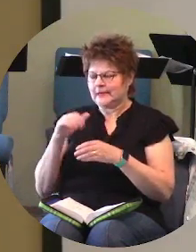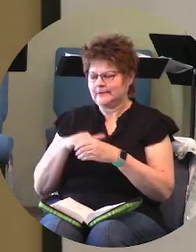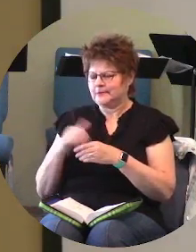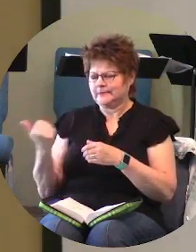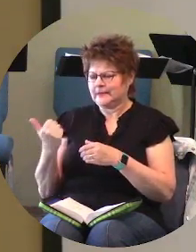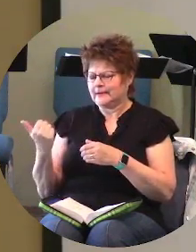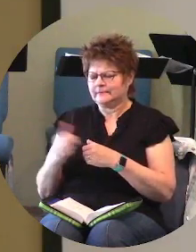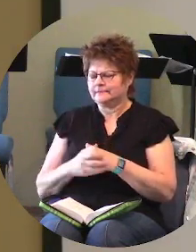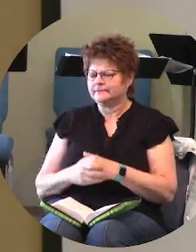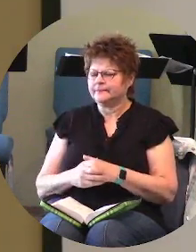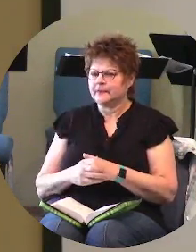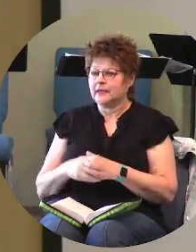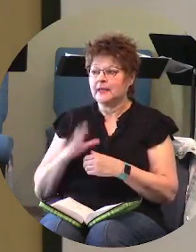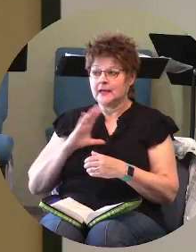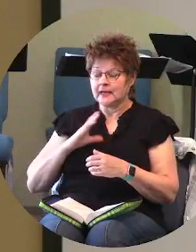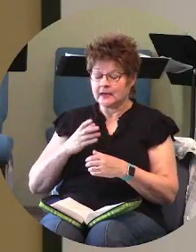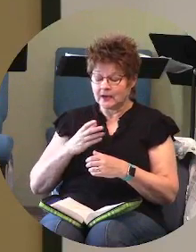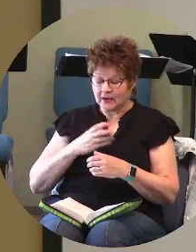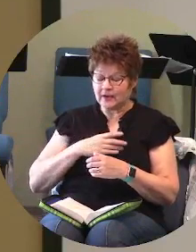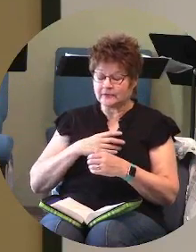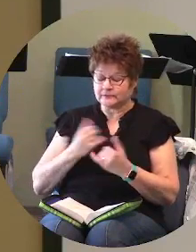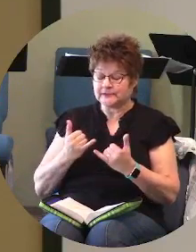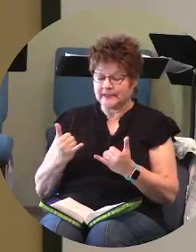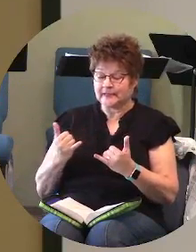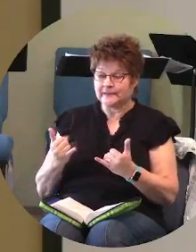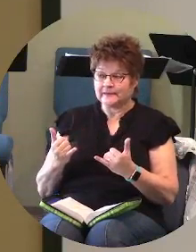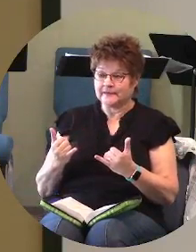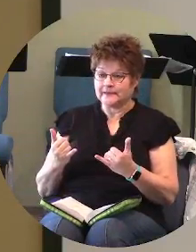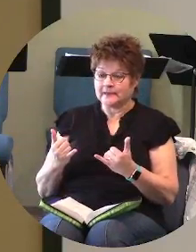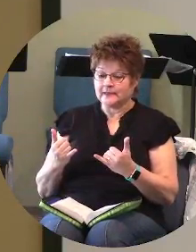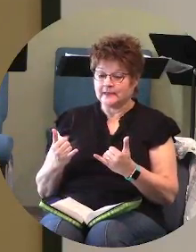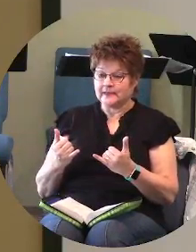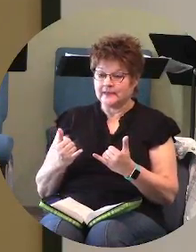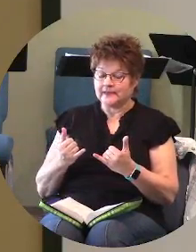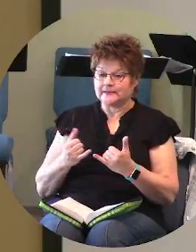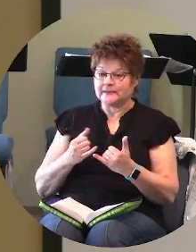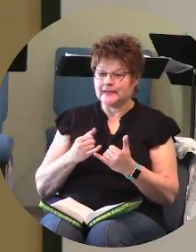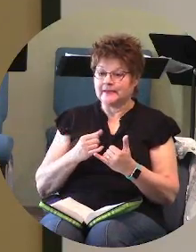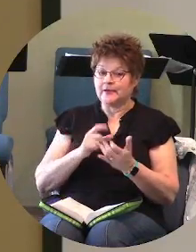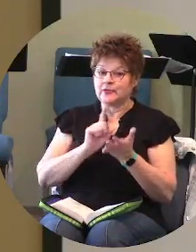and in our day and age it might meet it might look like this turn off the news